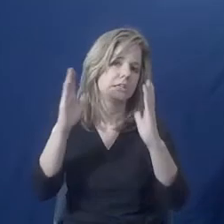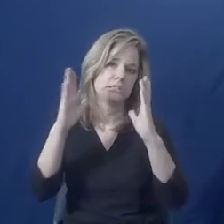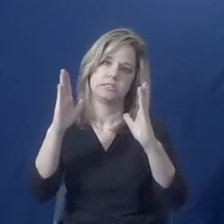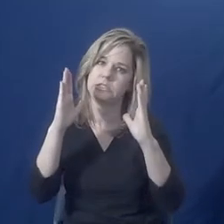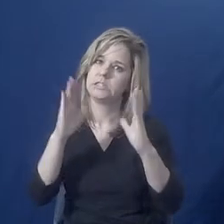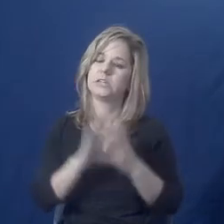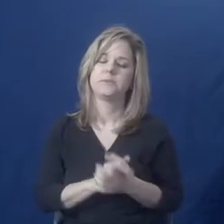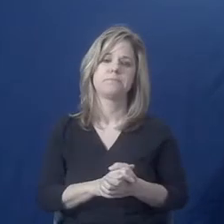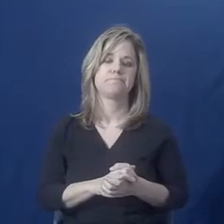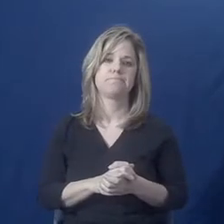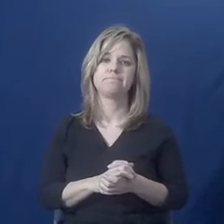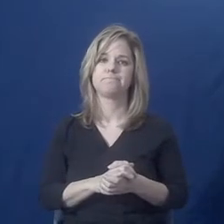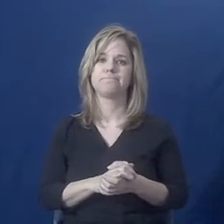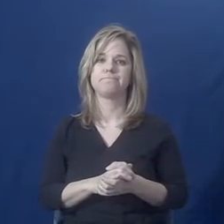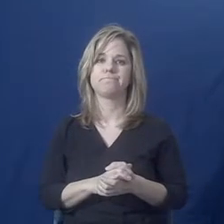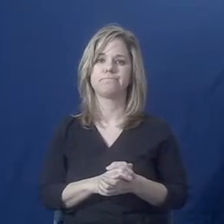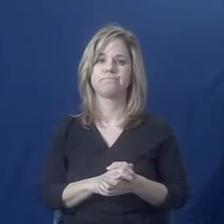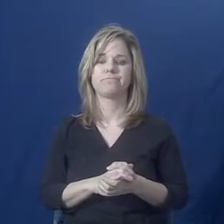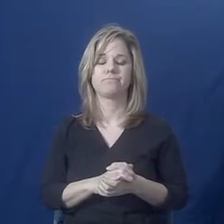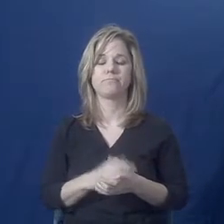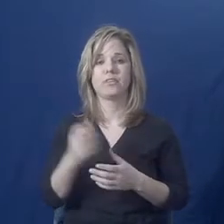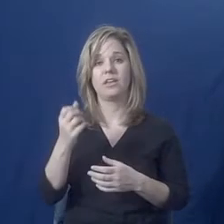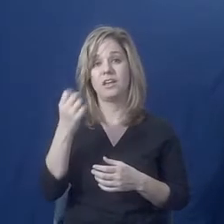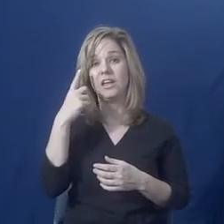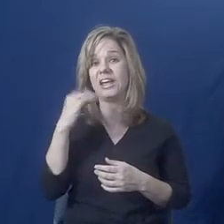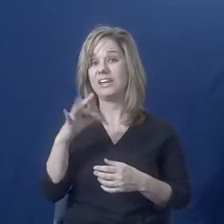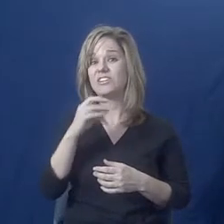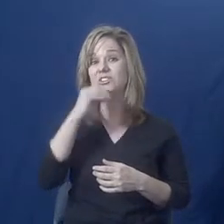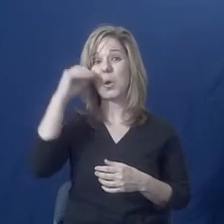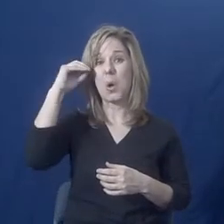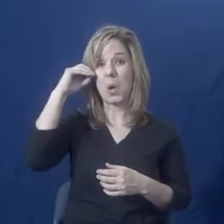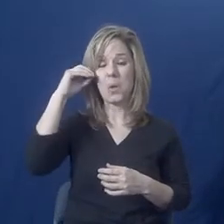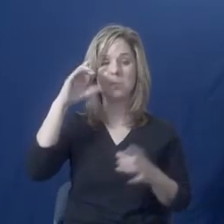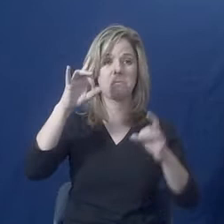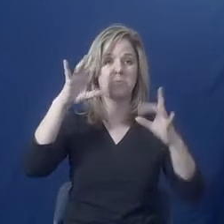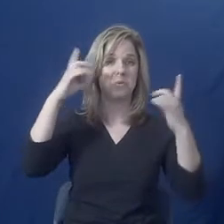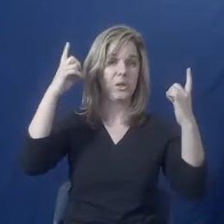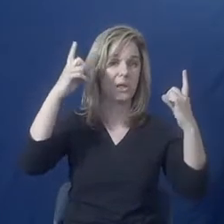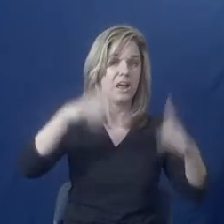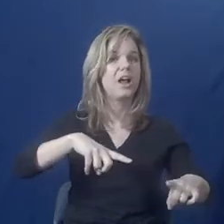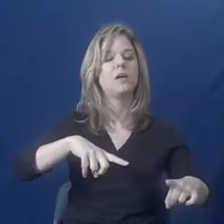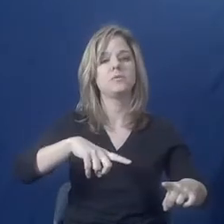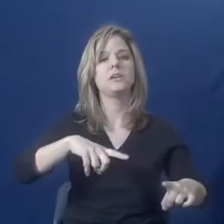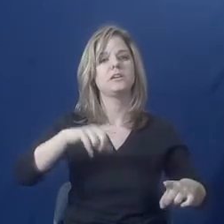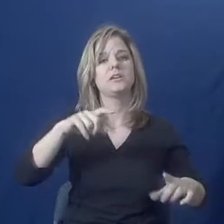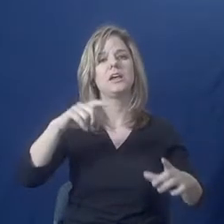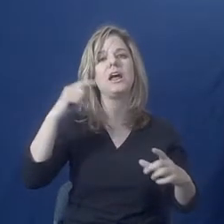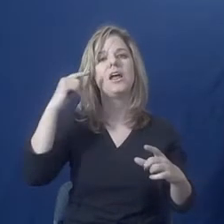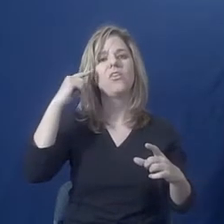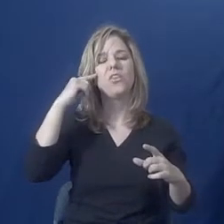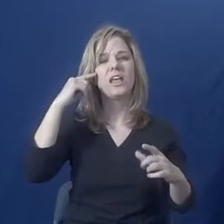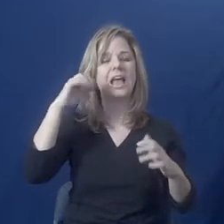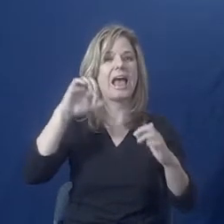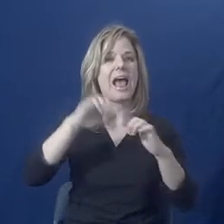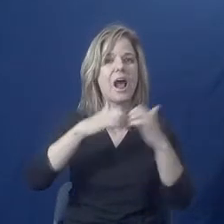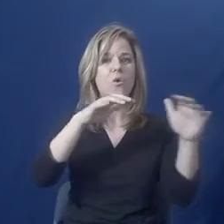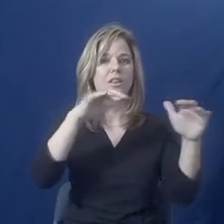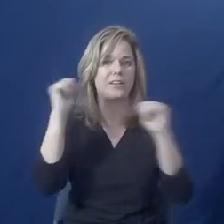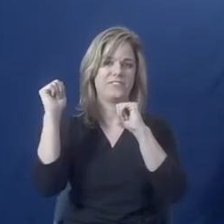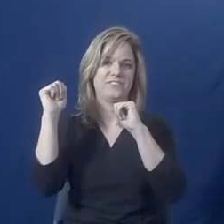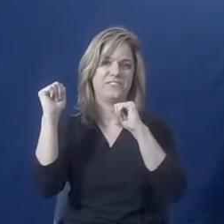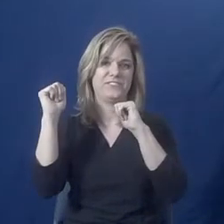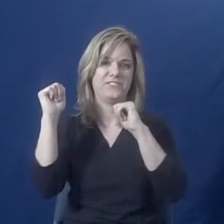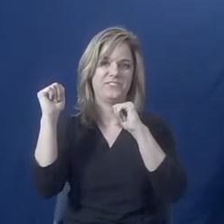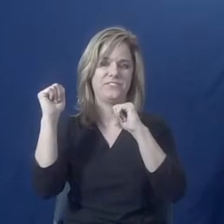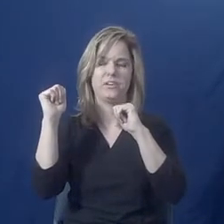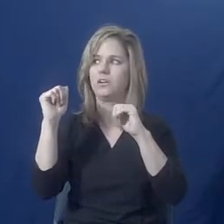If you're in the home and there's a violent incident, you need to think about how would you get out? Which doors